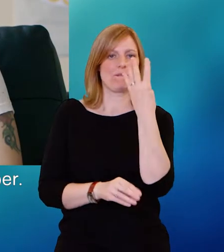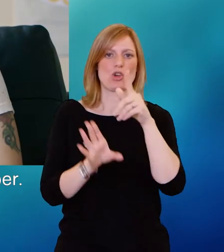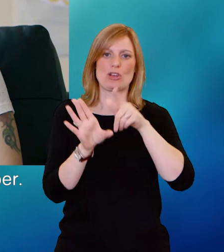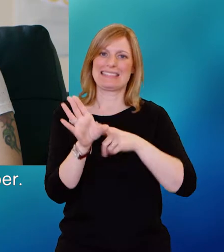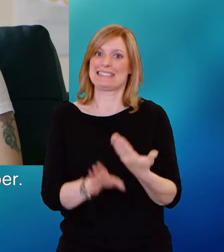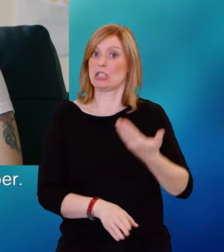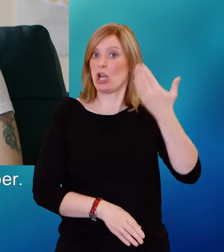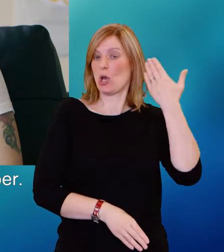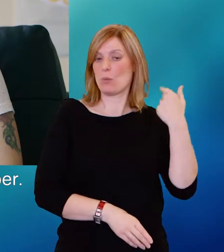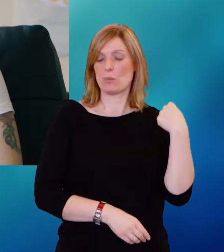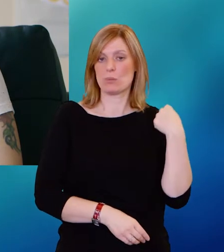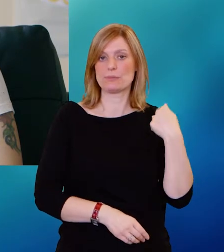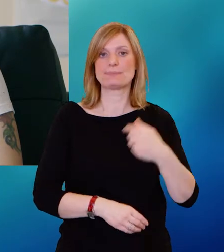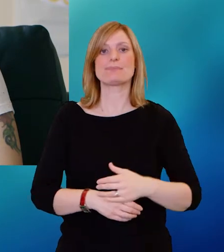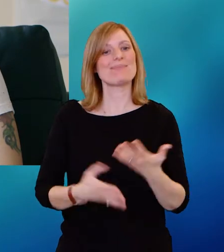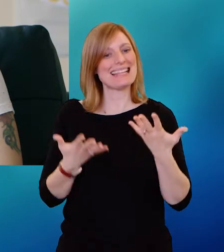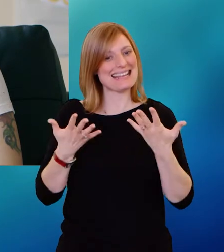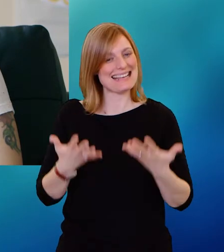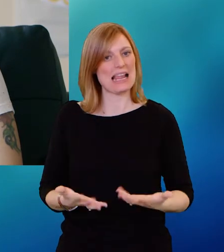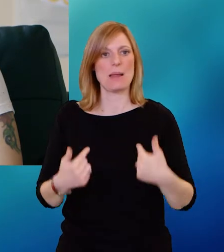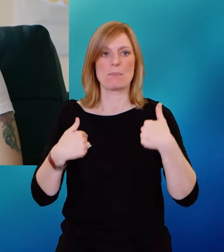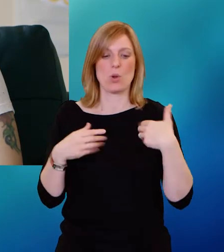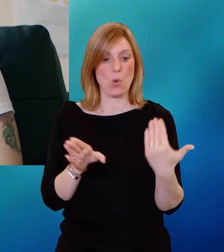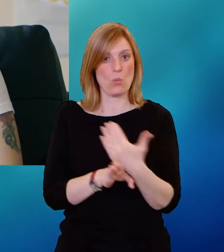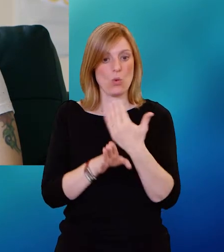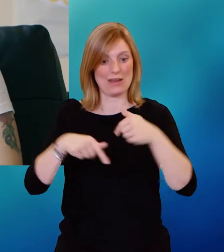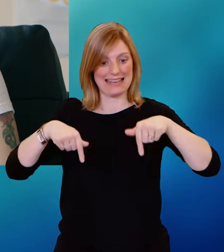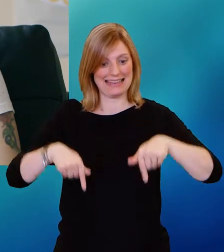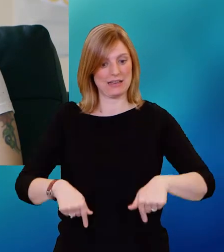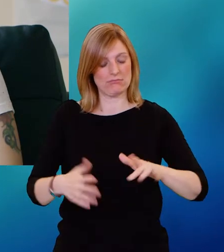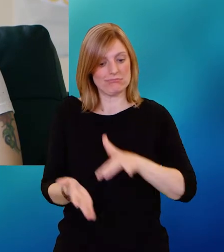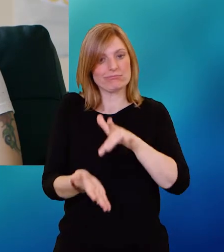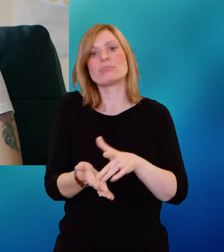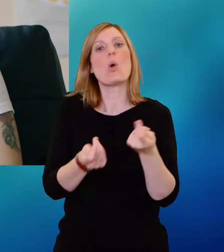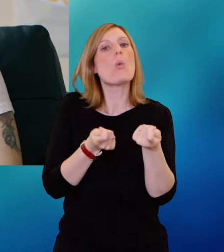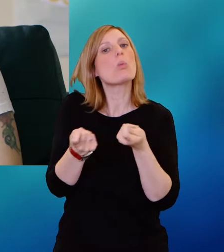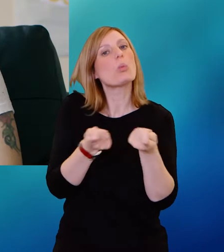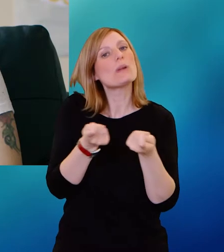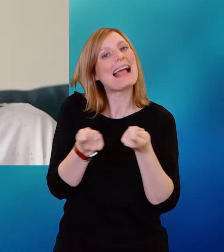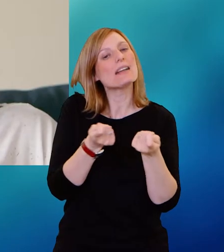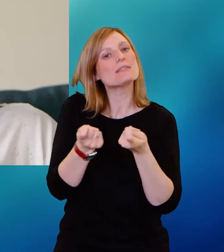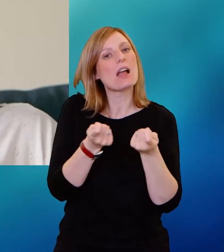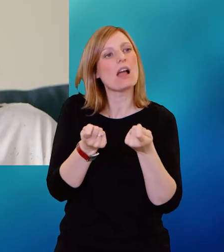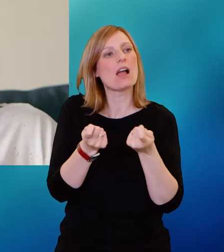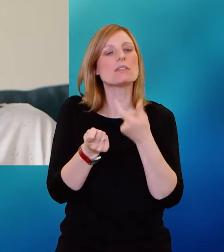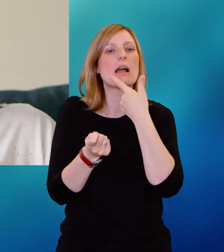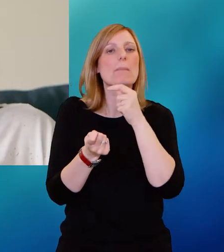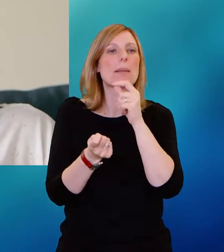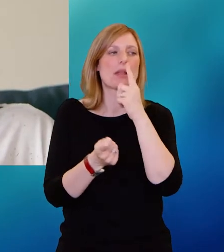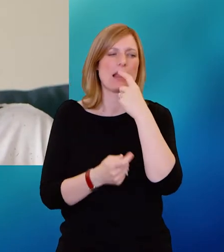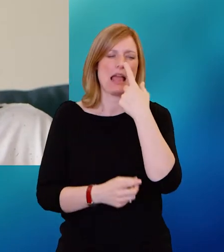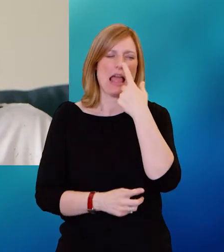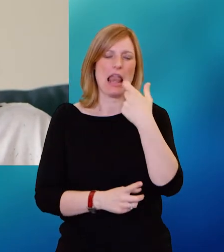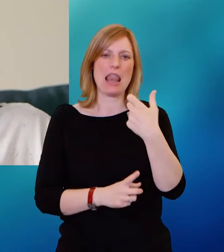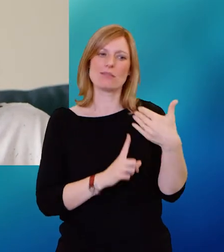September. I'm now the centre coordinator of Altspring Recovery Centre. People can identify